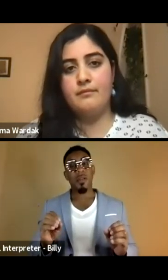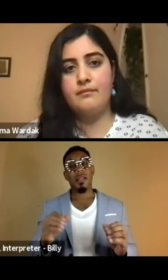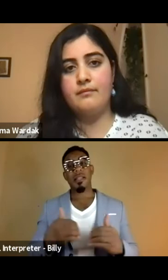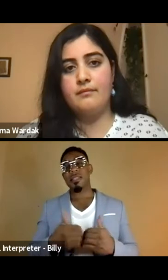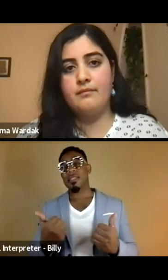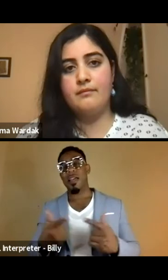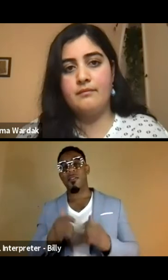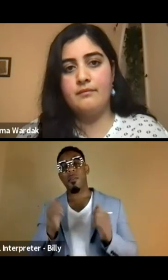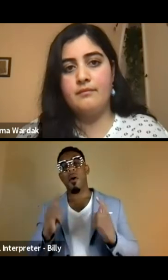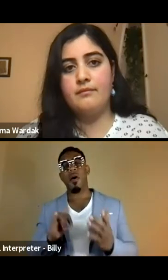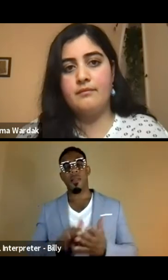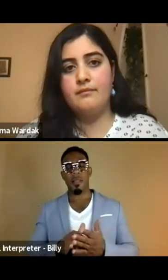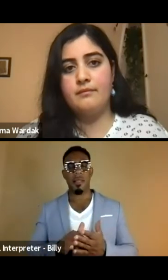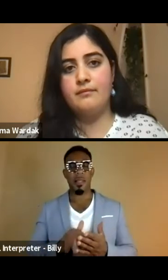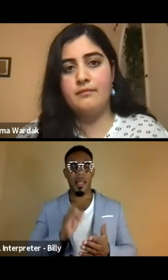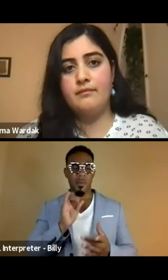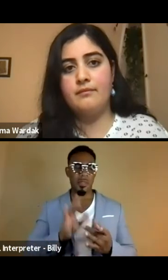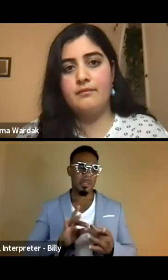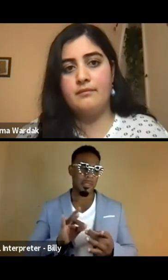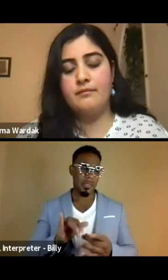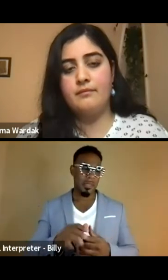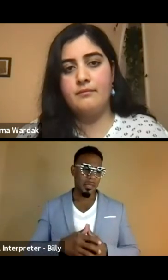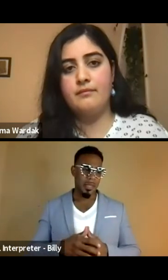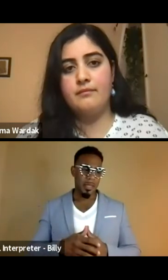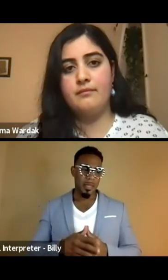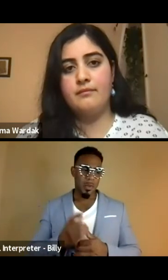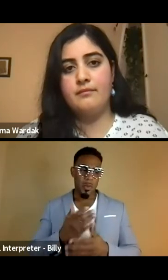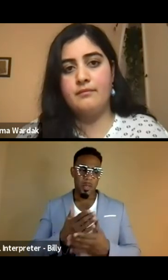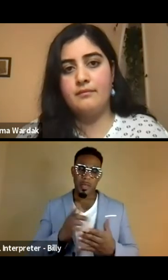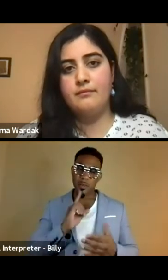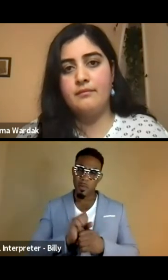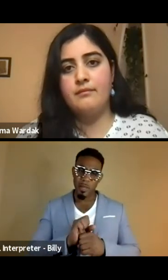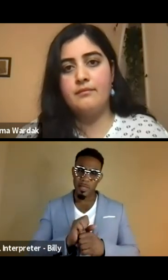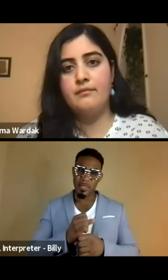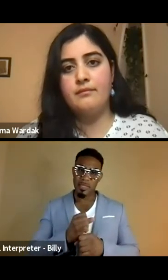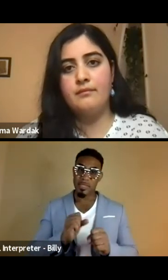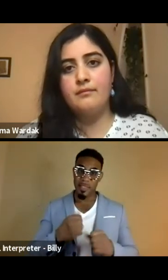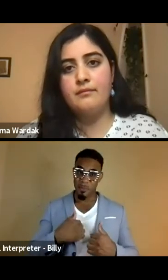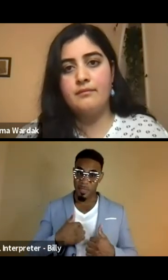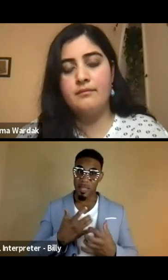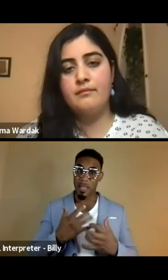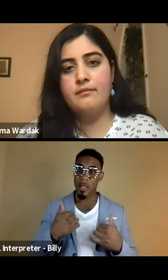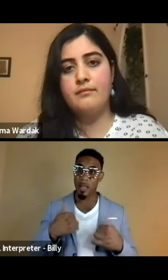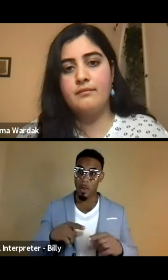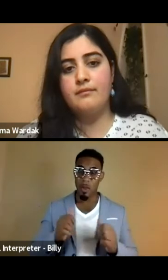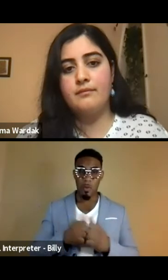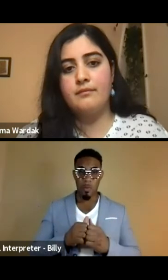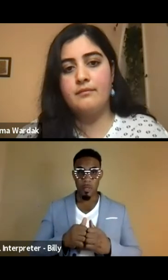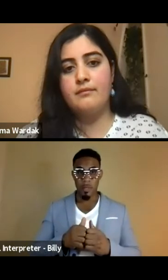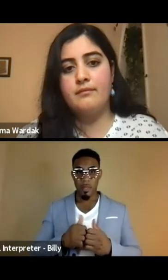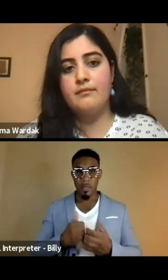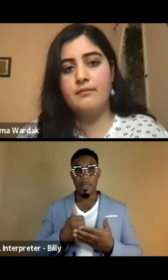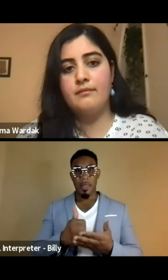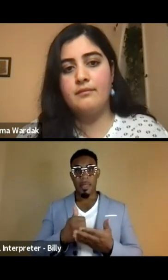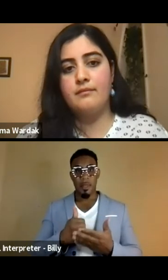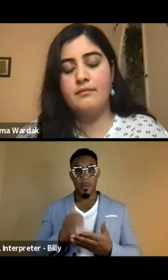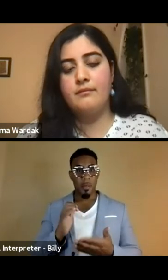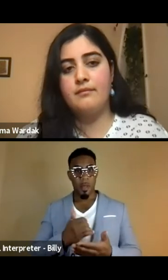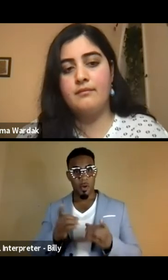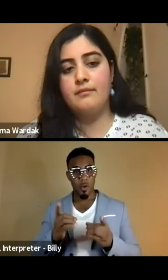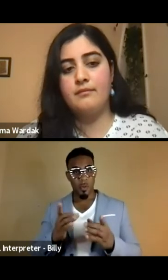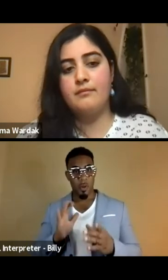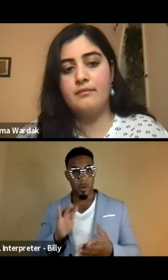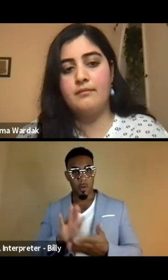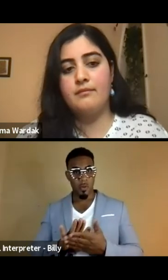from all that, I would say that the one thing that really saved me along with helping our director of our